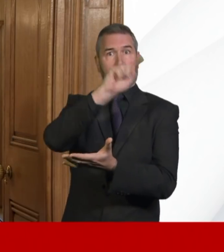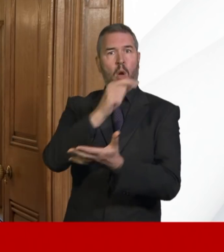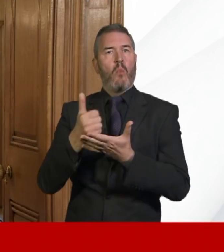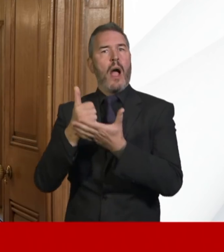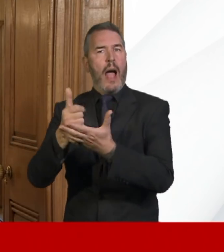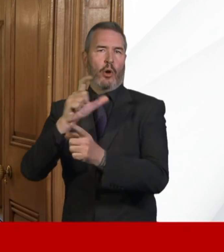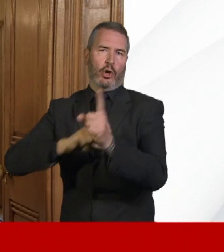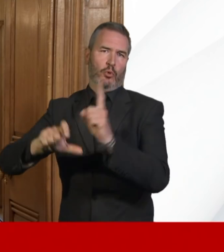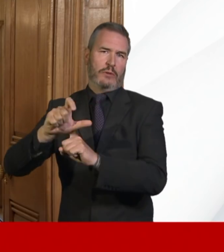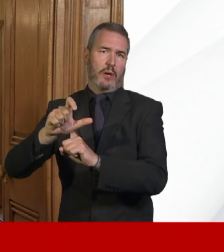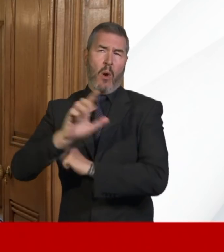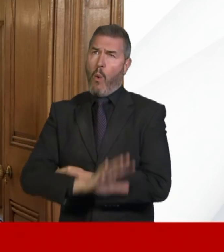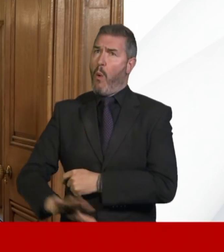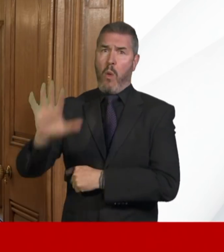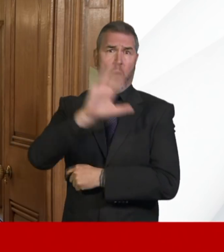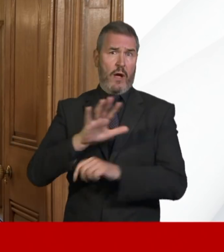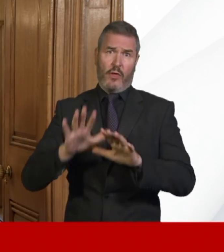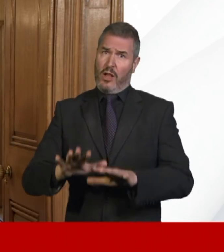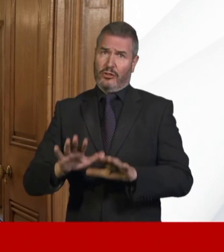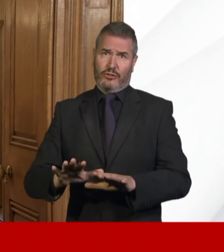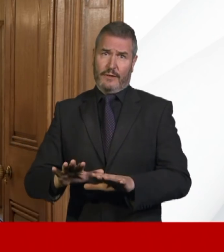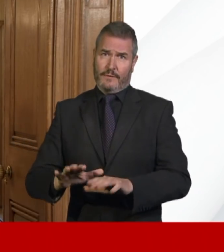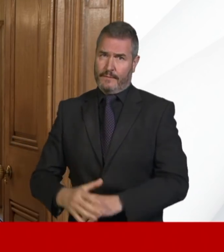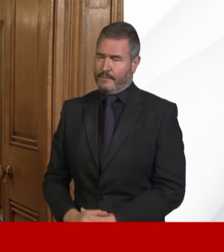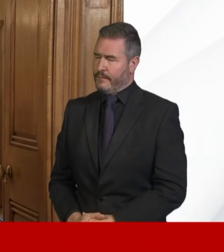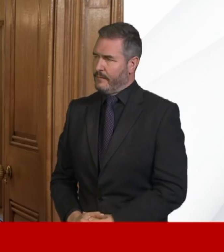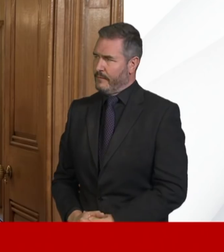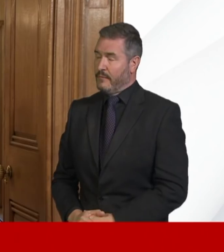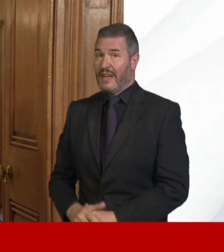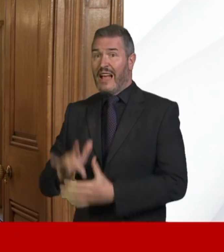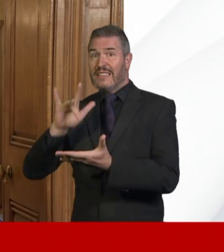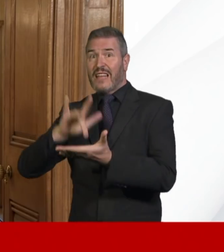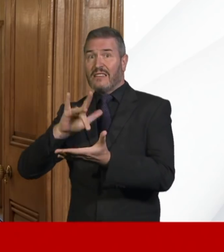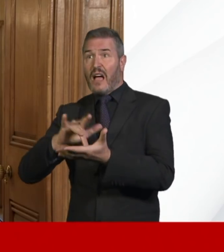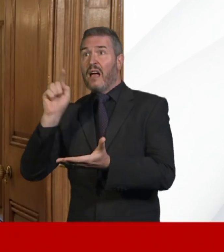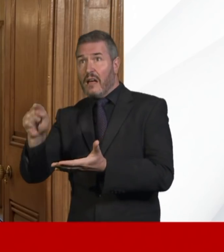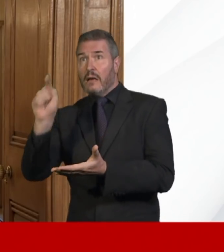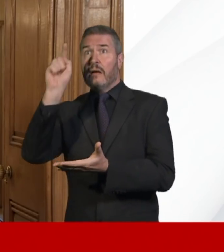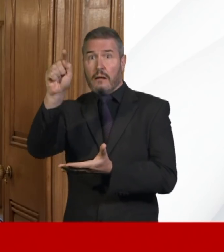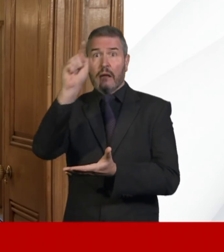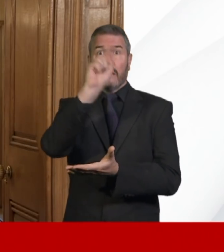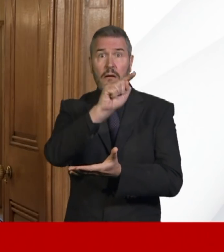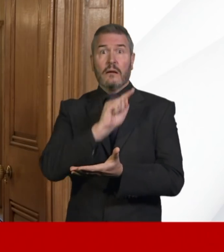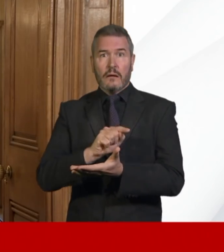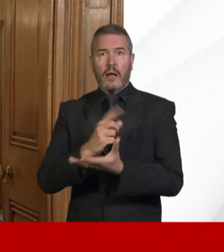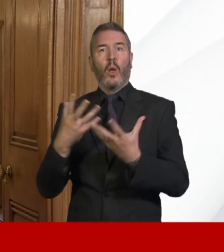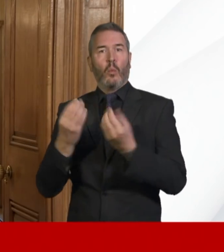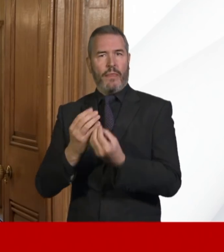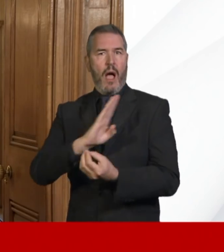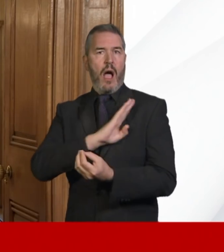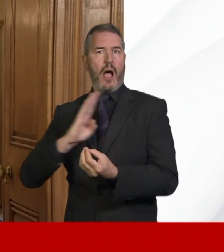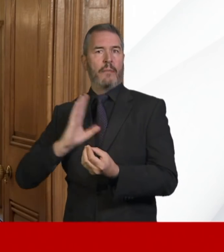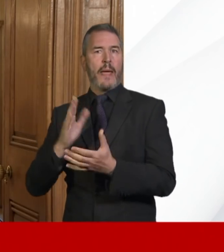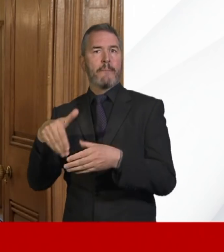from Cornwall to Cumbria. We've embedded within each of these groups members of the armed forces,